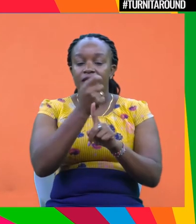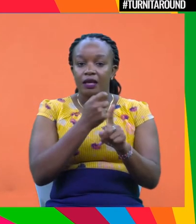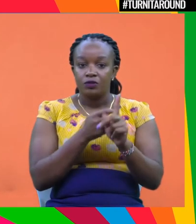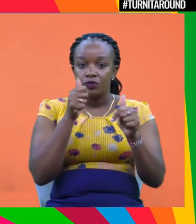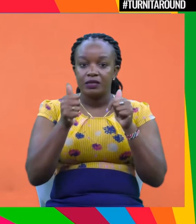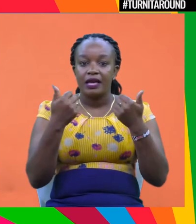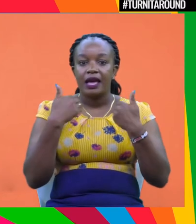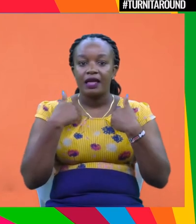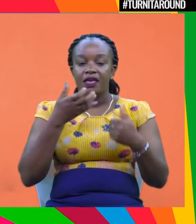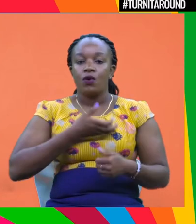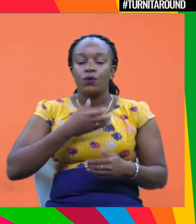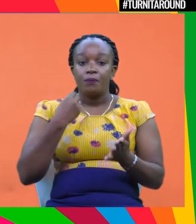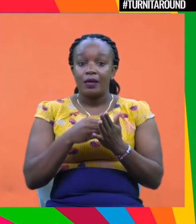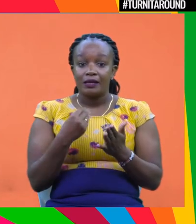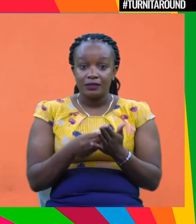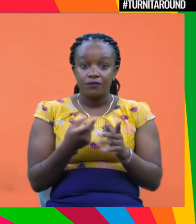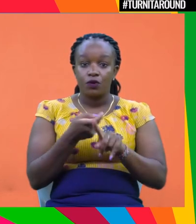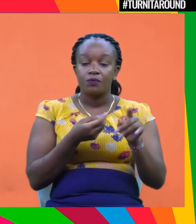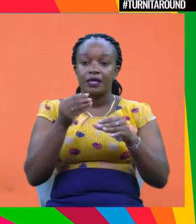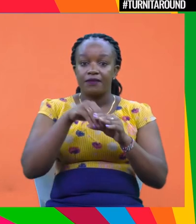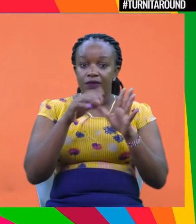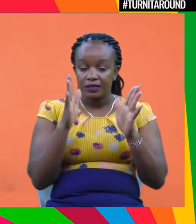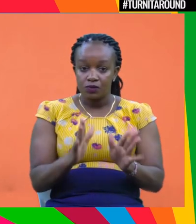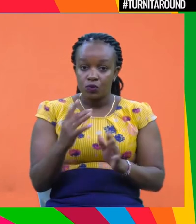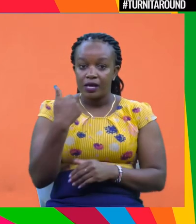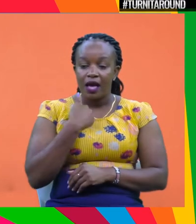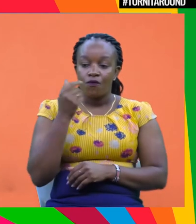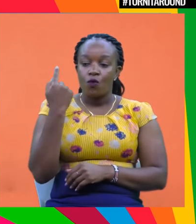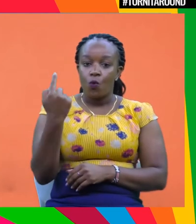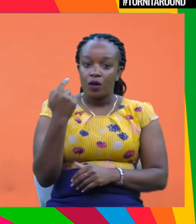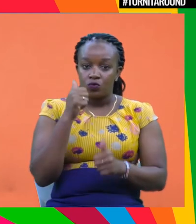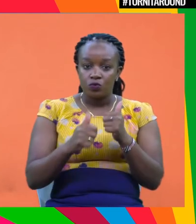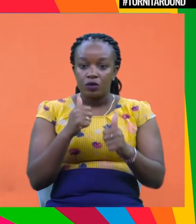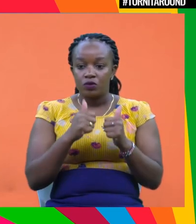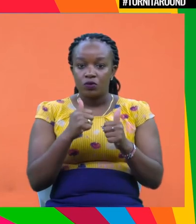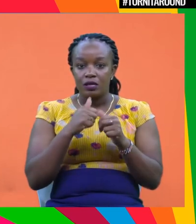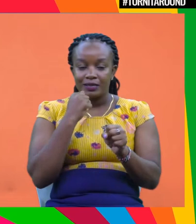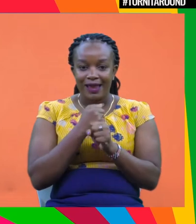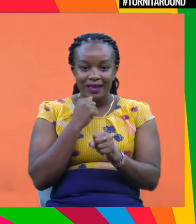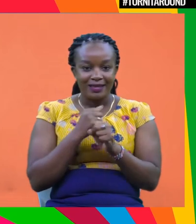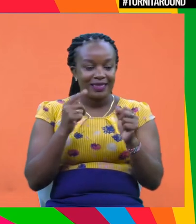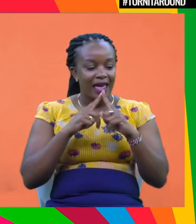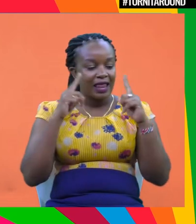borrowing money from investors. So there was one that actually was just done for H&M, the large fashion group,